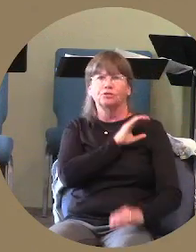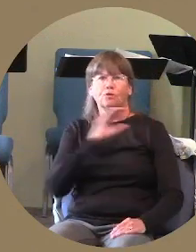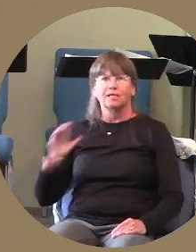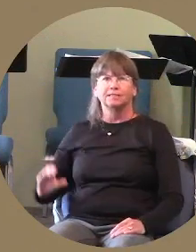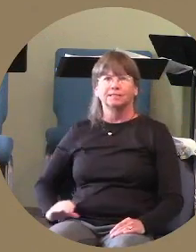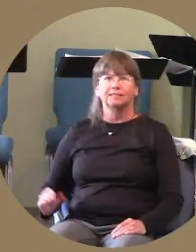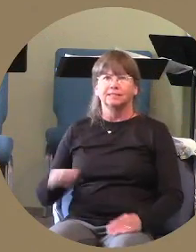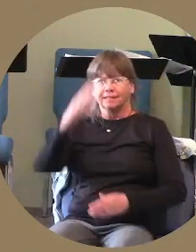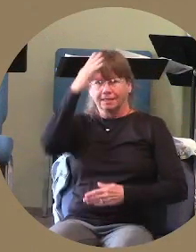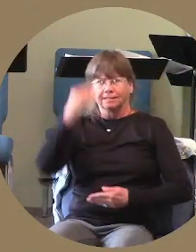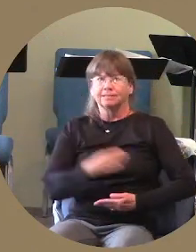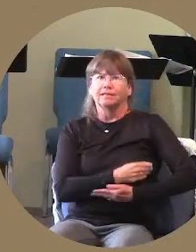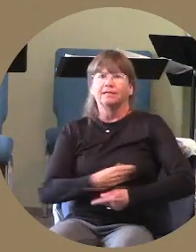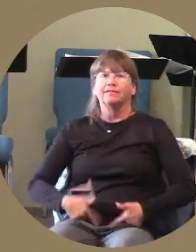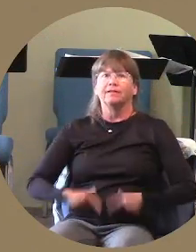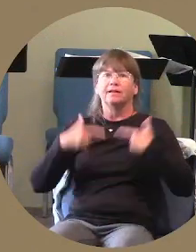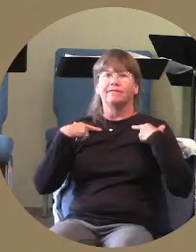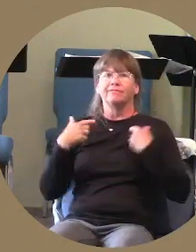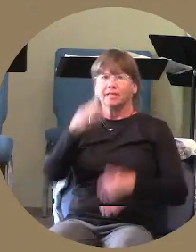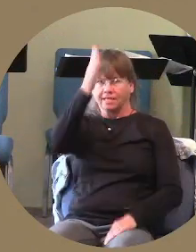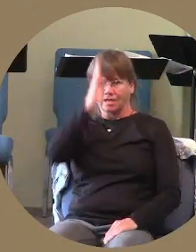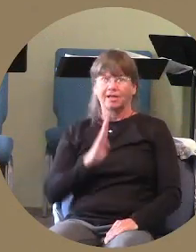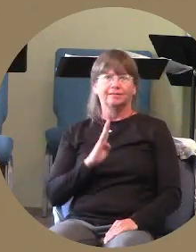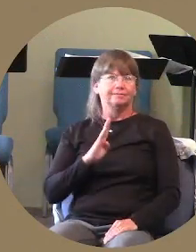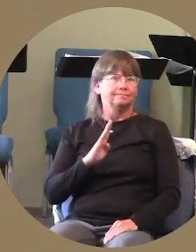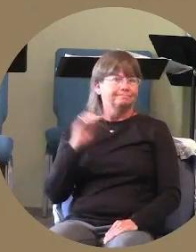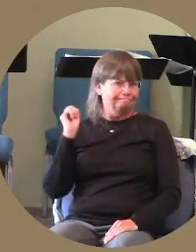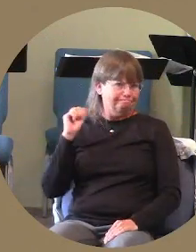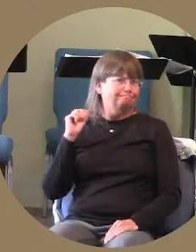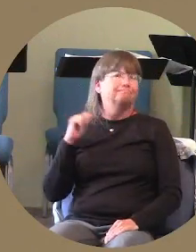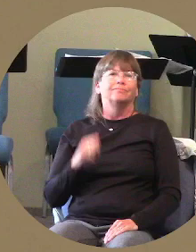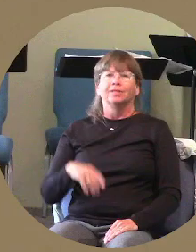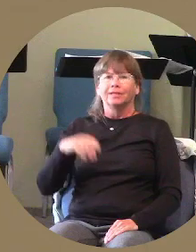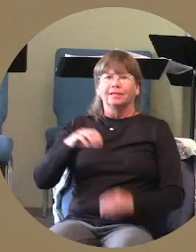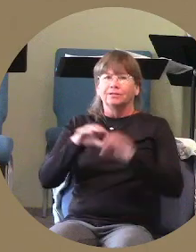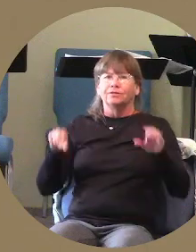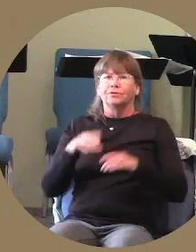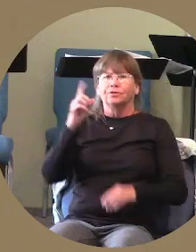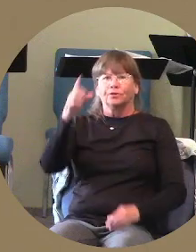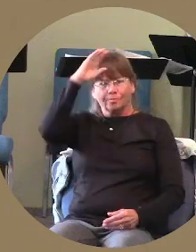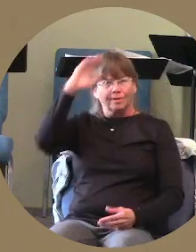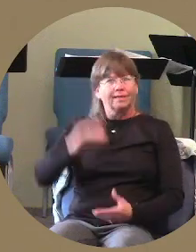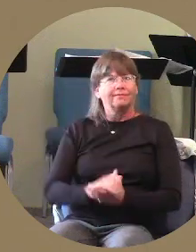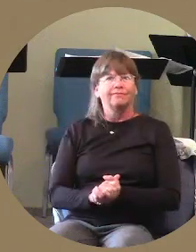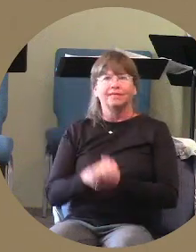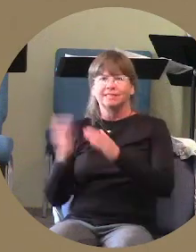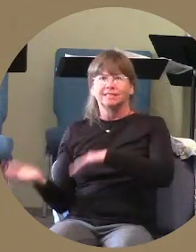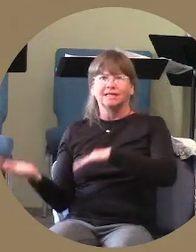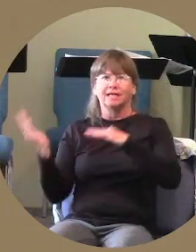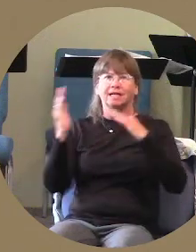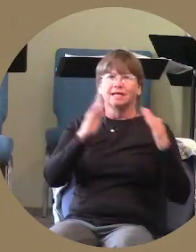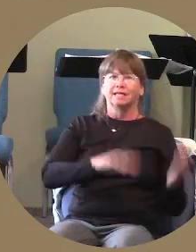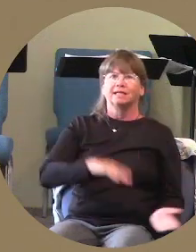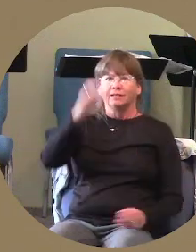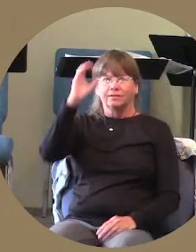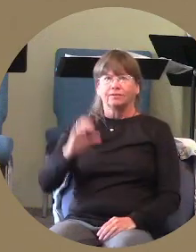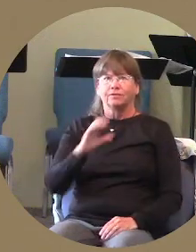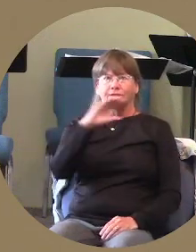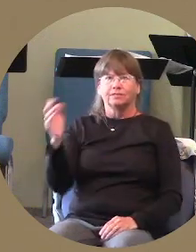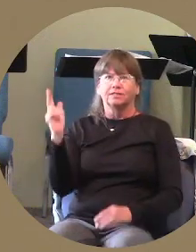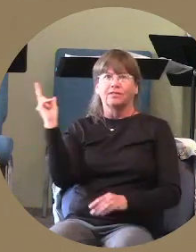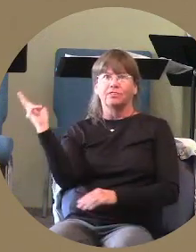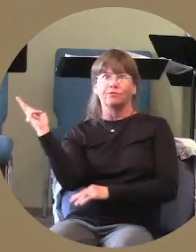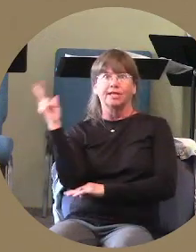and the son of the living god do you believe that he died upon the cross and three days later was